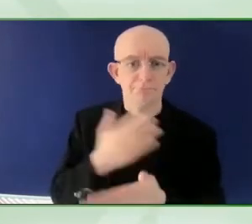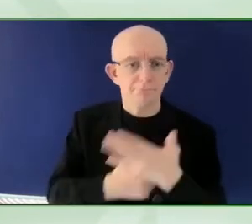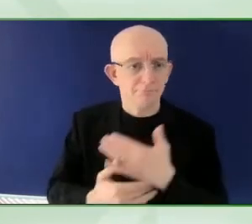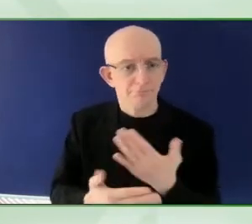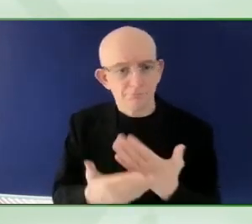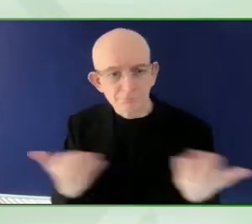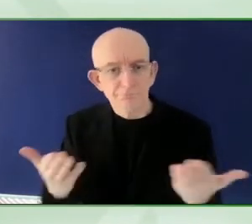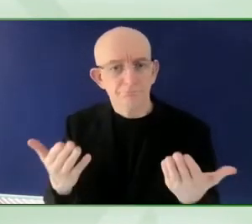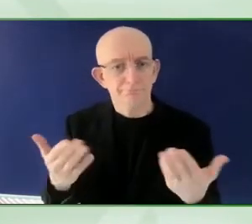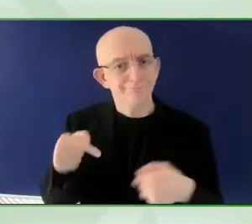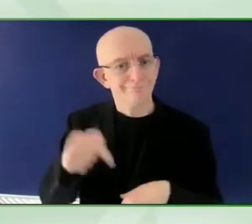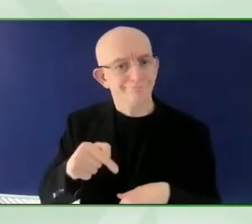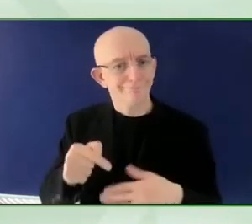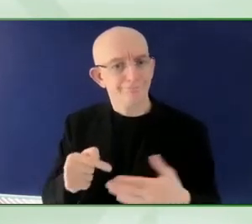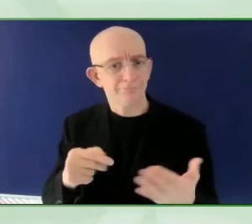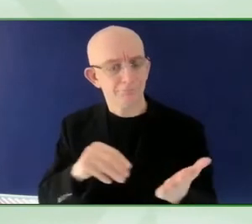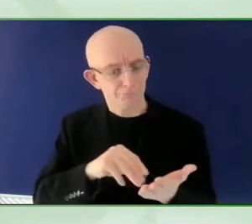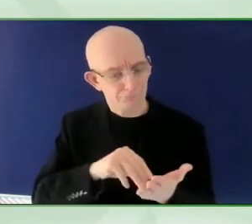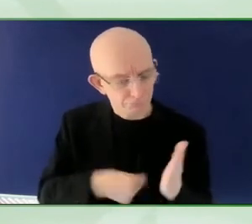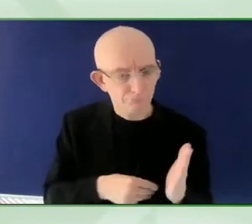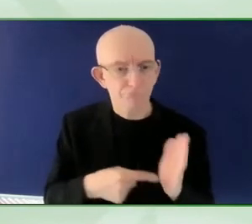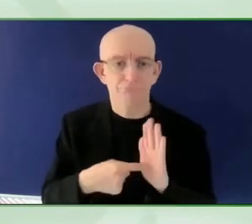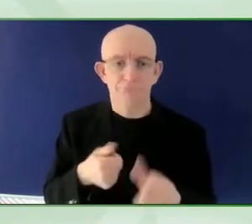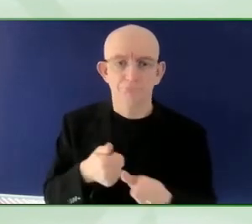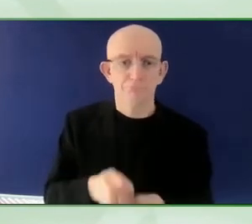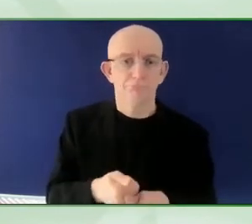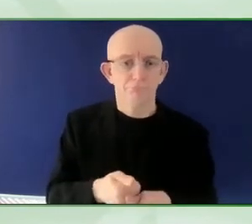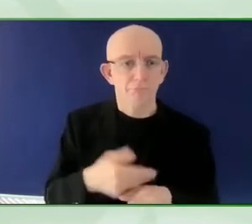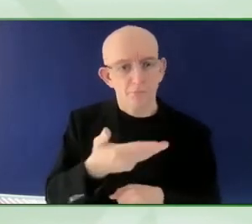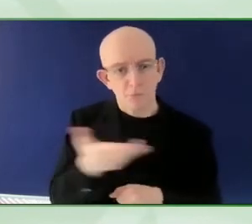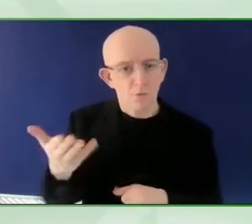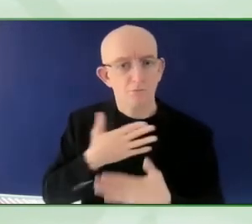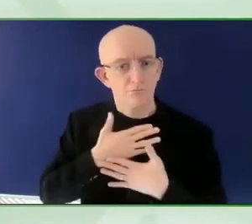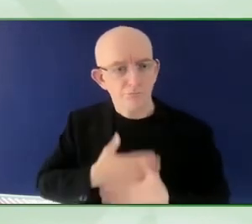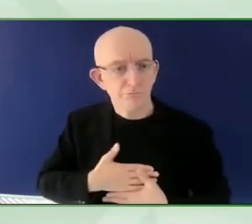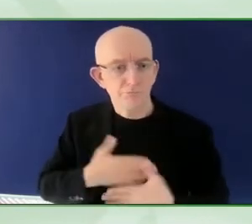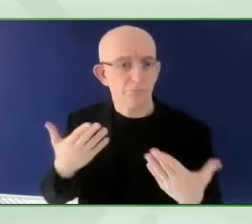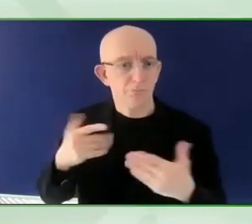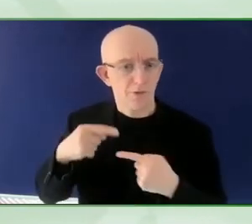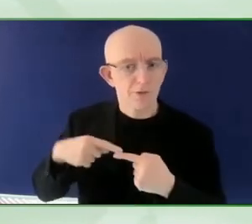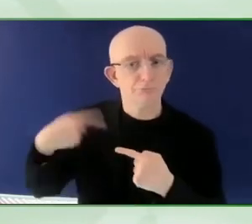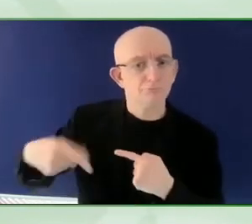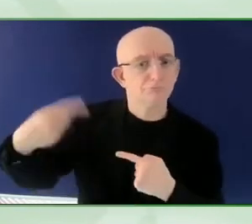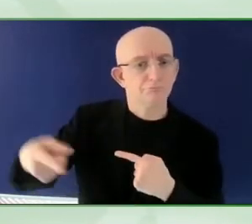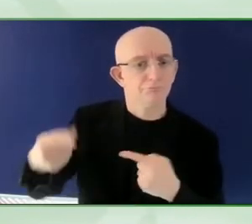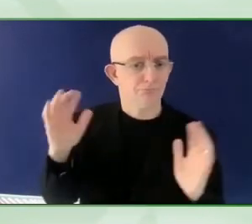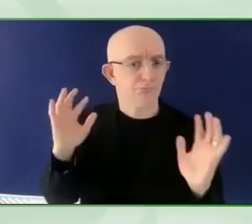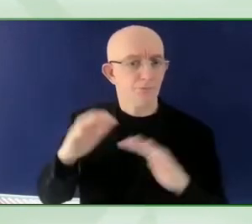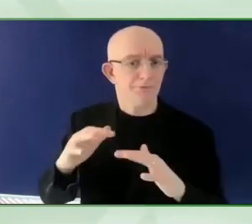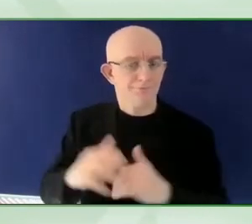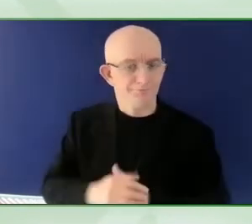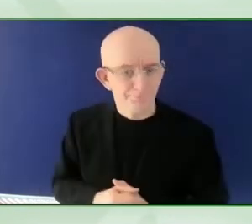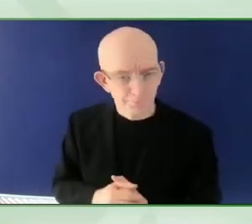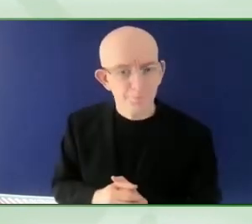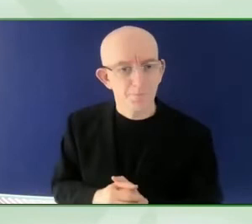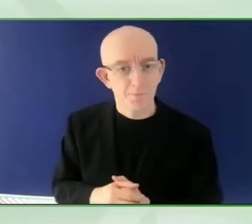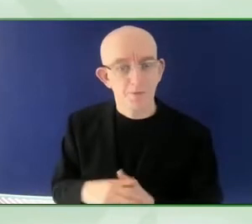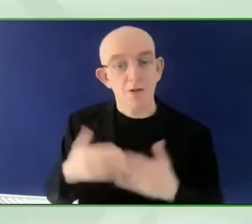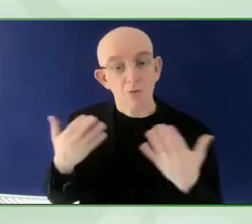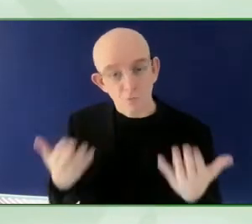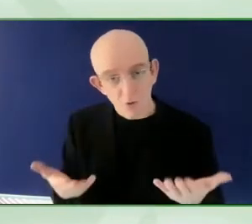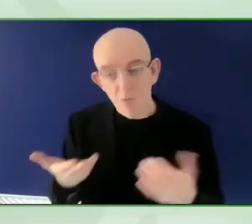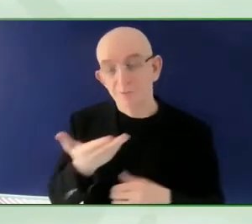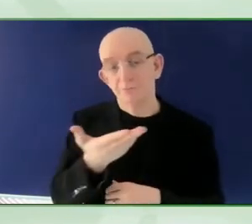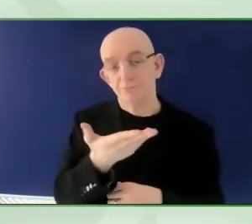organizations that I'm sure are present here, civil society organizations, OPD, donors, multilateral organizations, etc.,